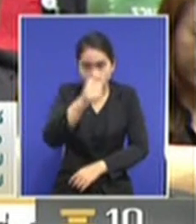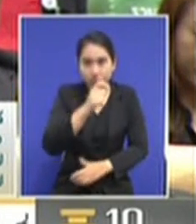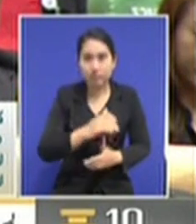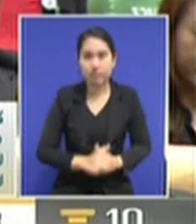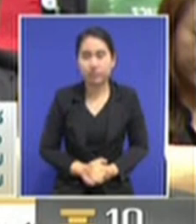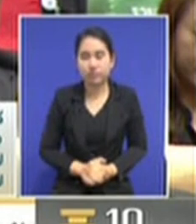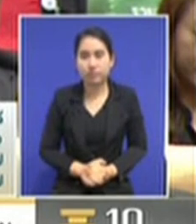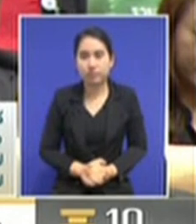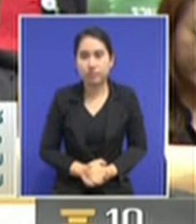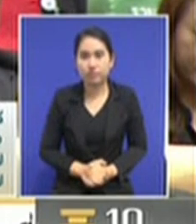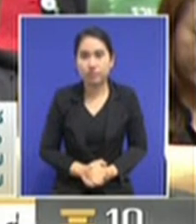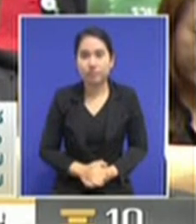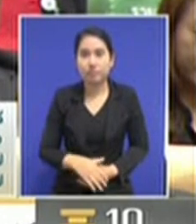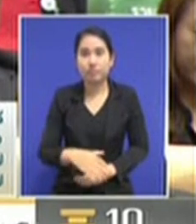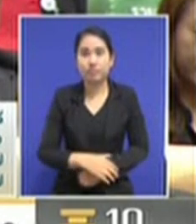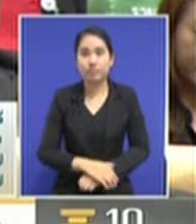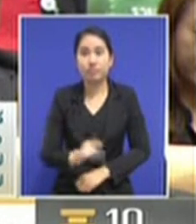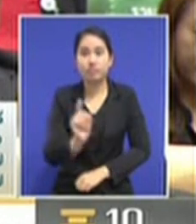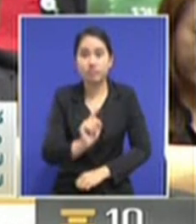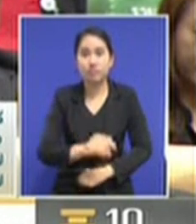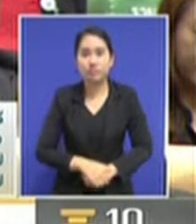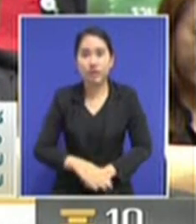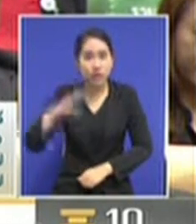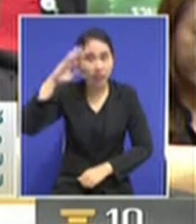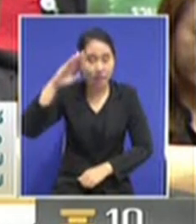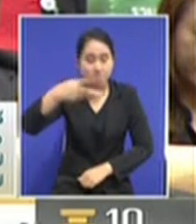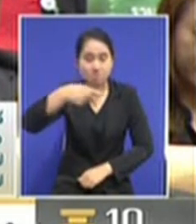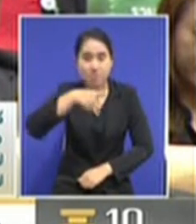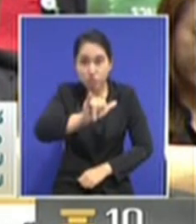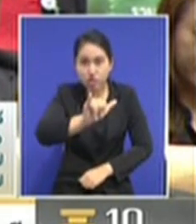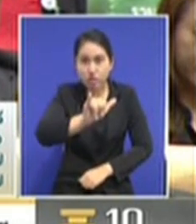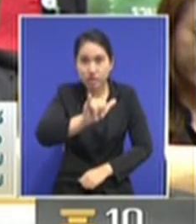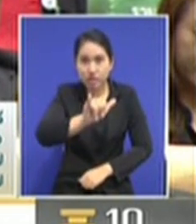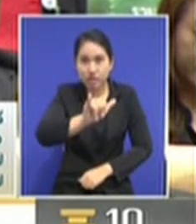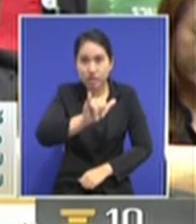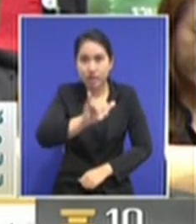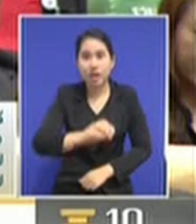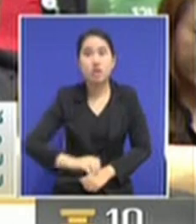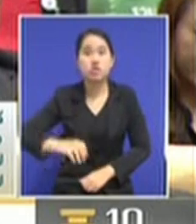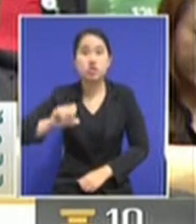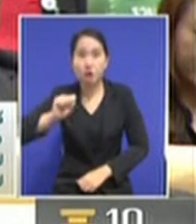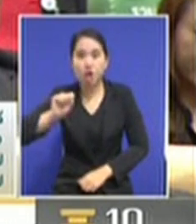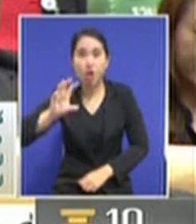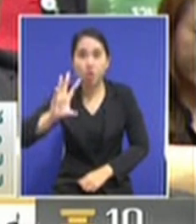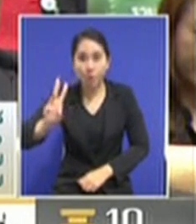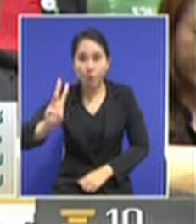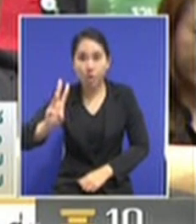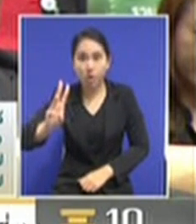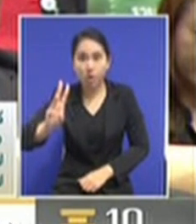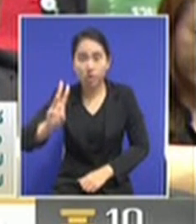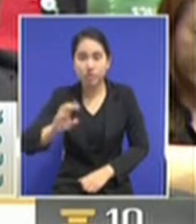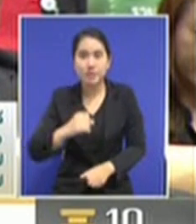It looks like the debate will continue for quite a while. Yes. right. The current one is